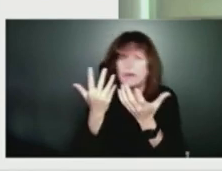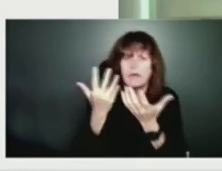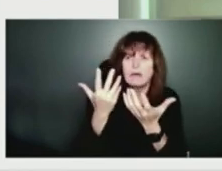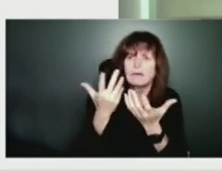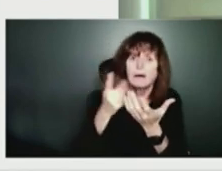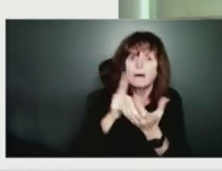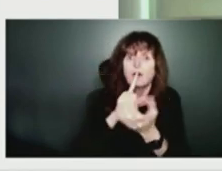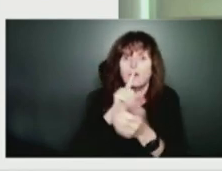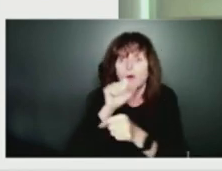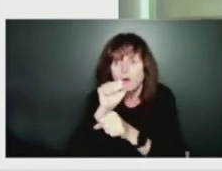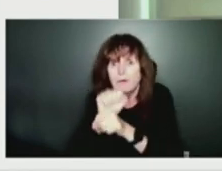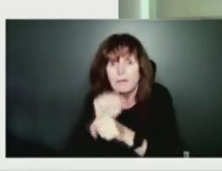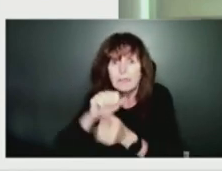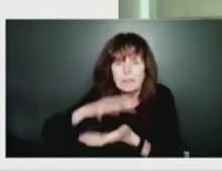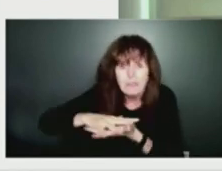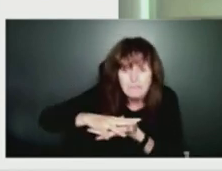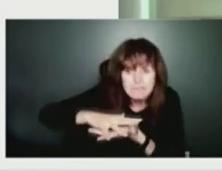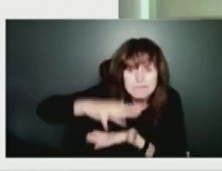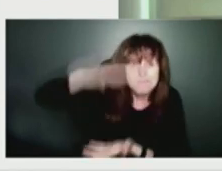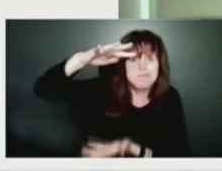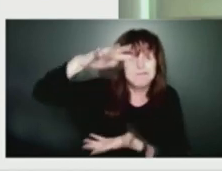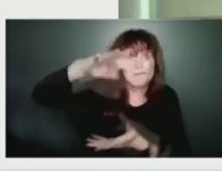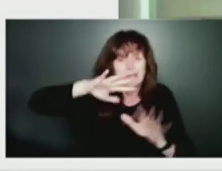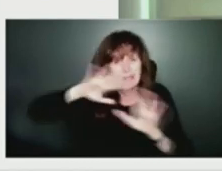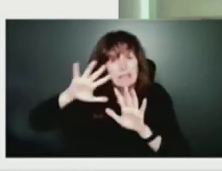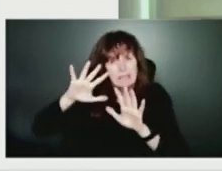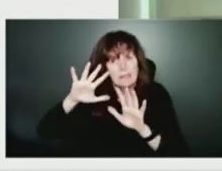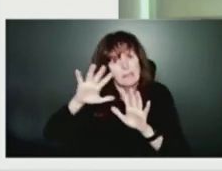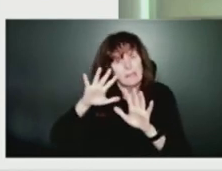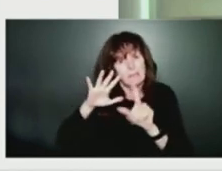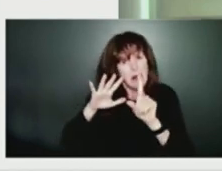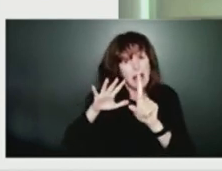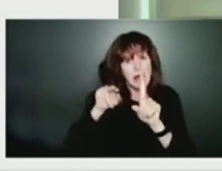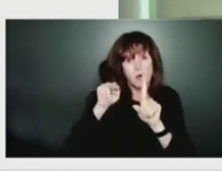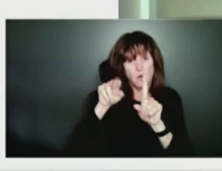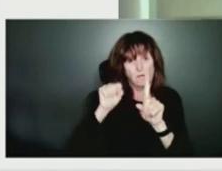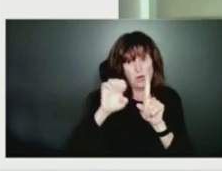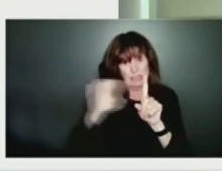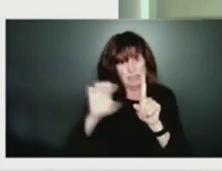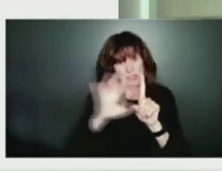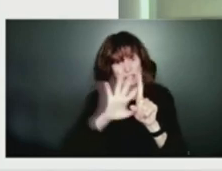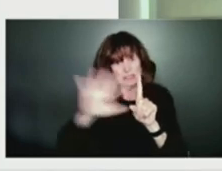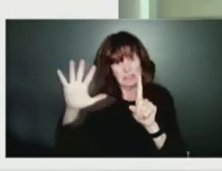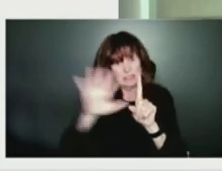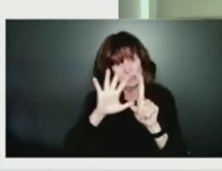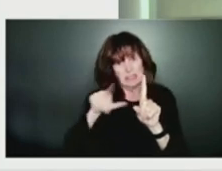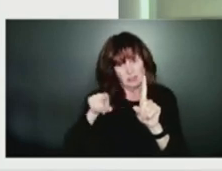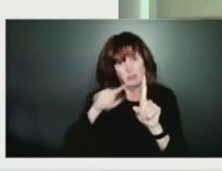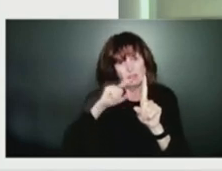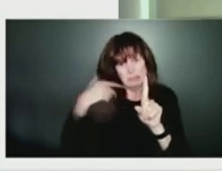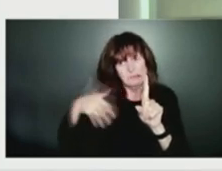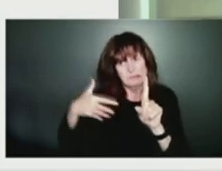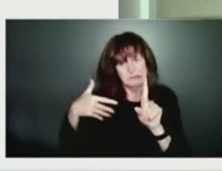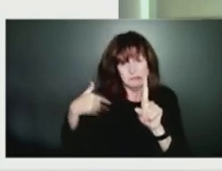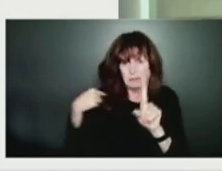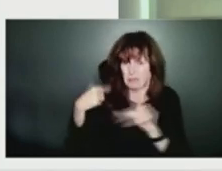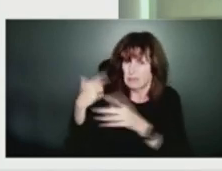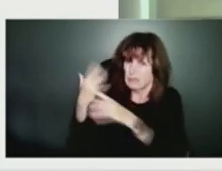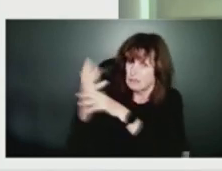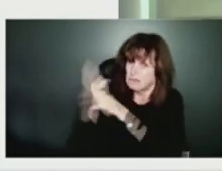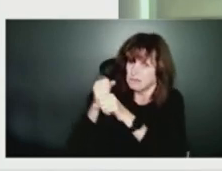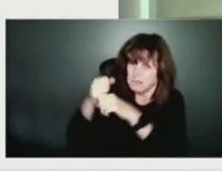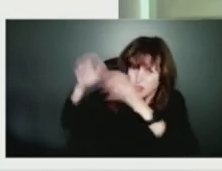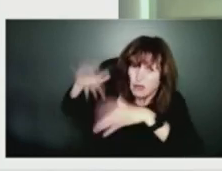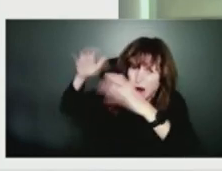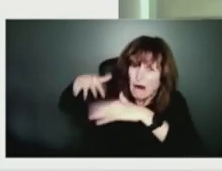Nova Scotia are going to receive a fair amount of rain. So we've reached out to municipalities to make sure that they're aware that